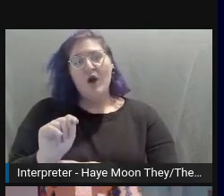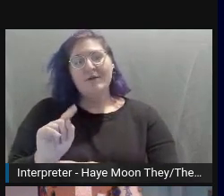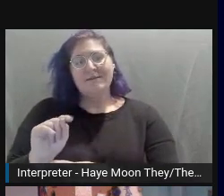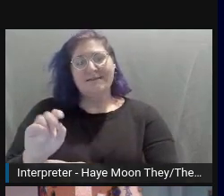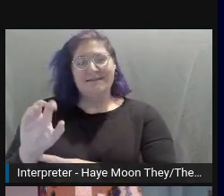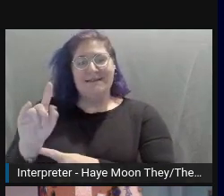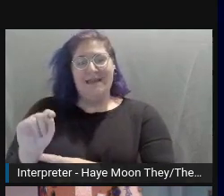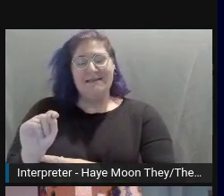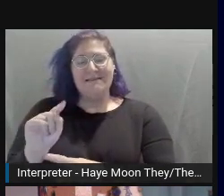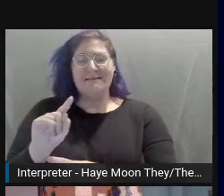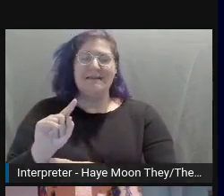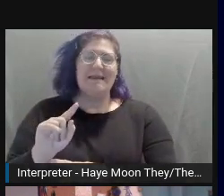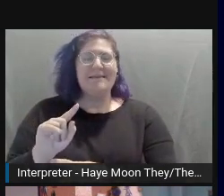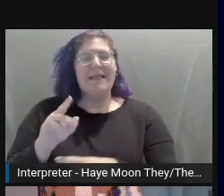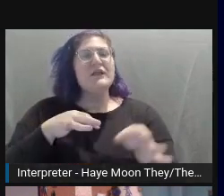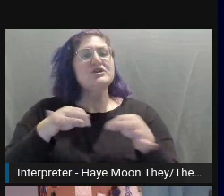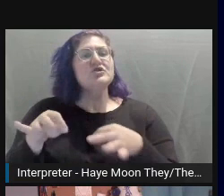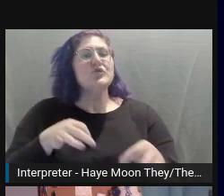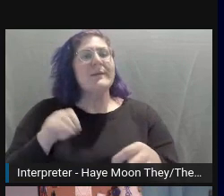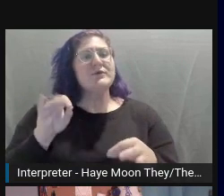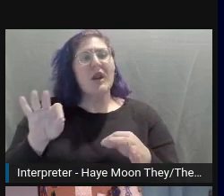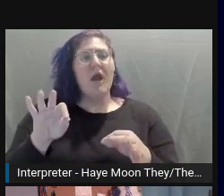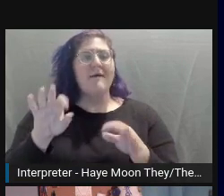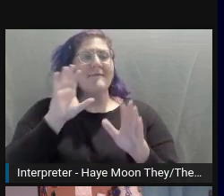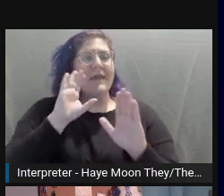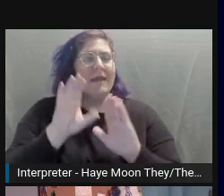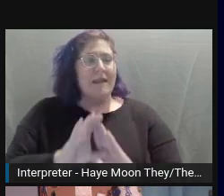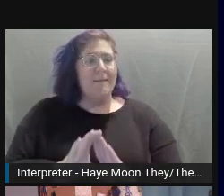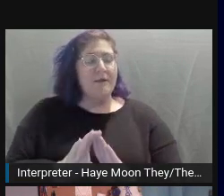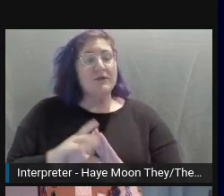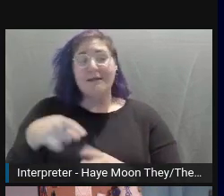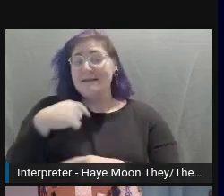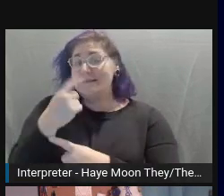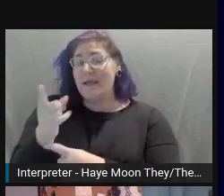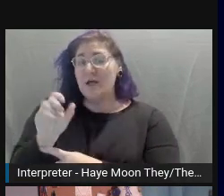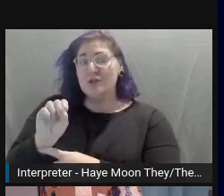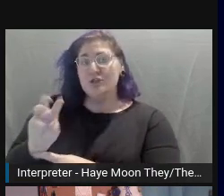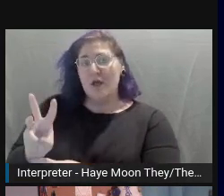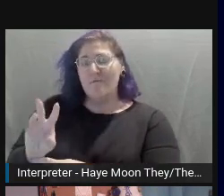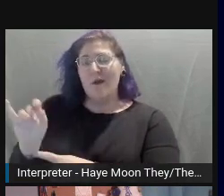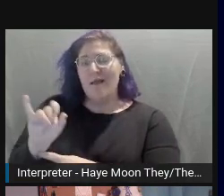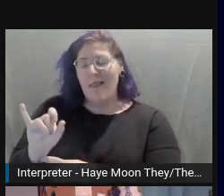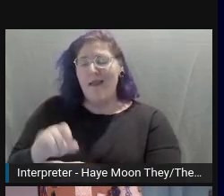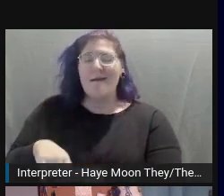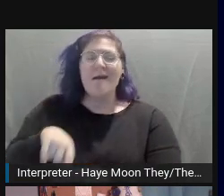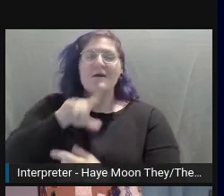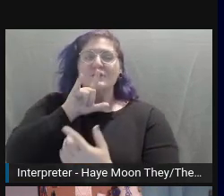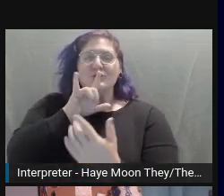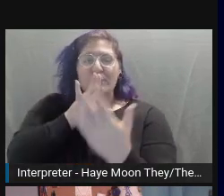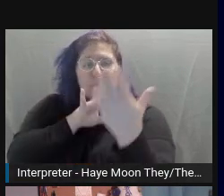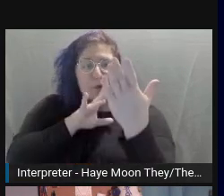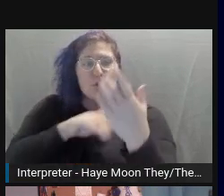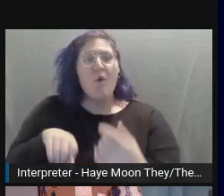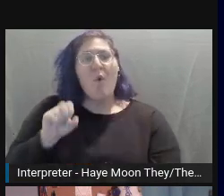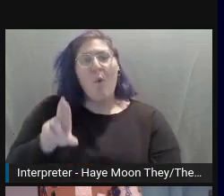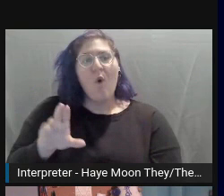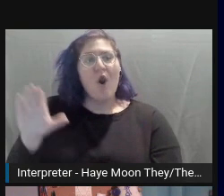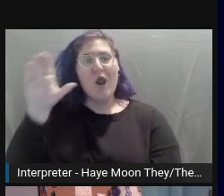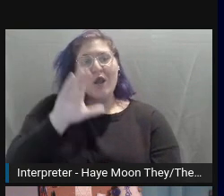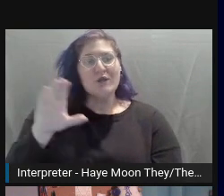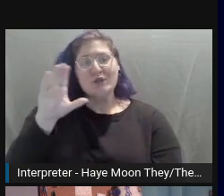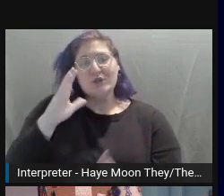of an image. This tells automated software like screen reader users and search engine crawlers what the image depicts.